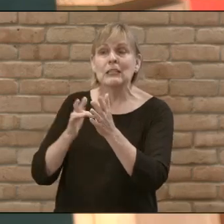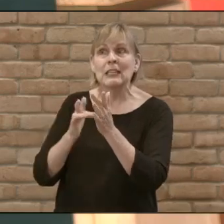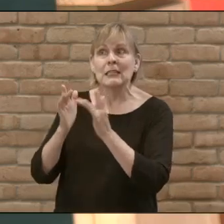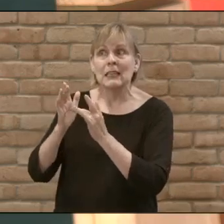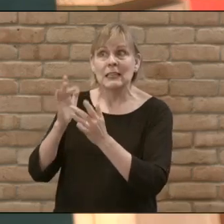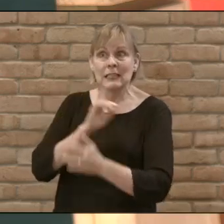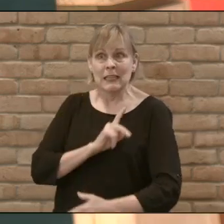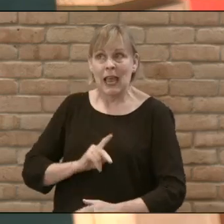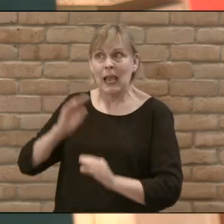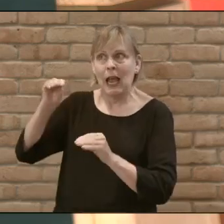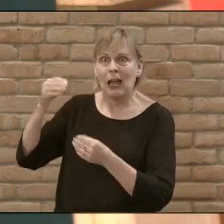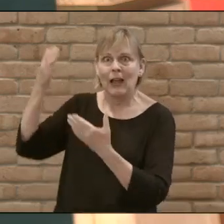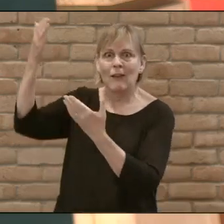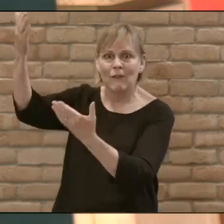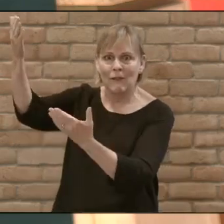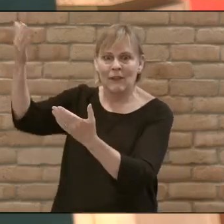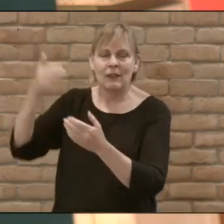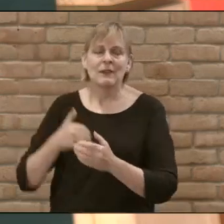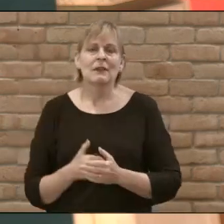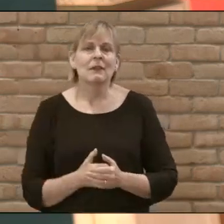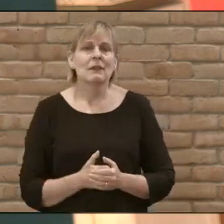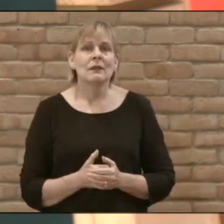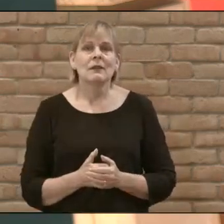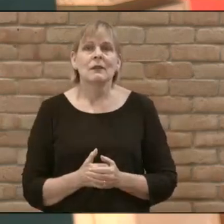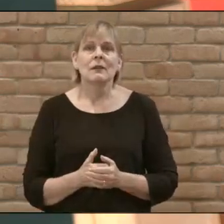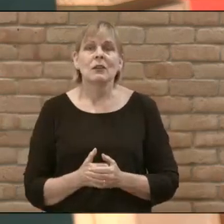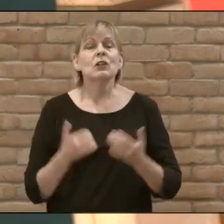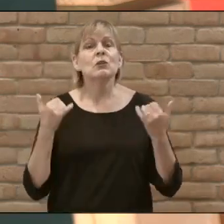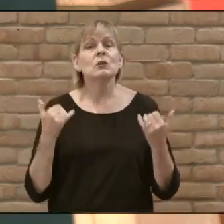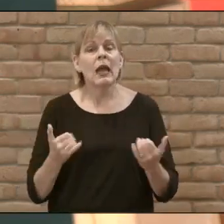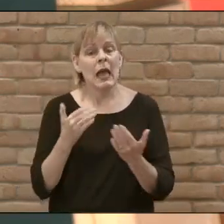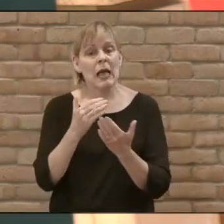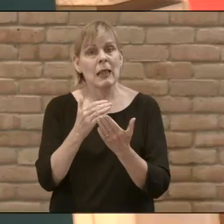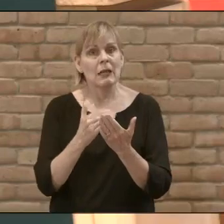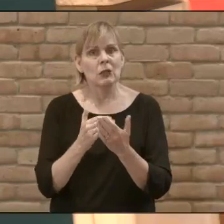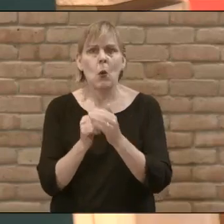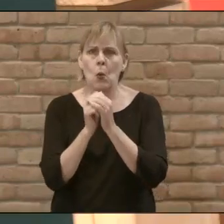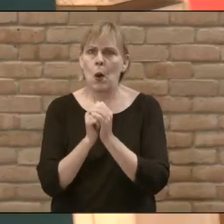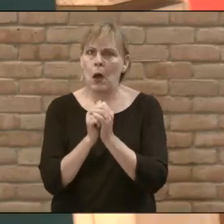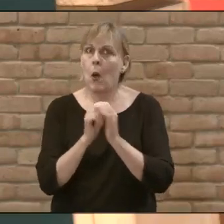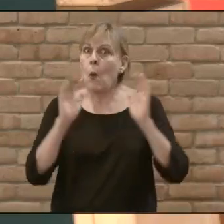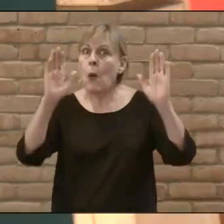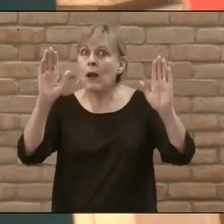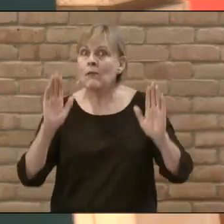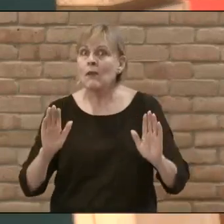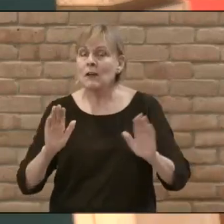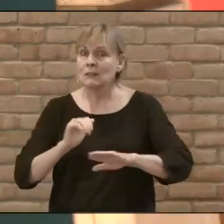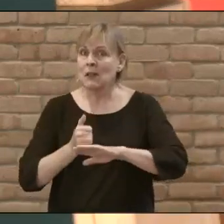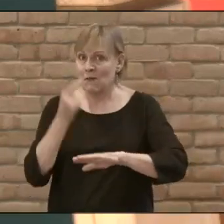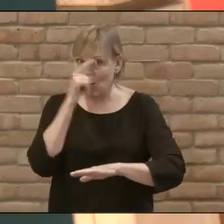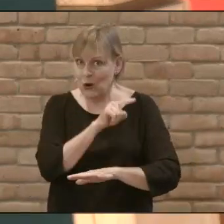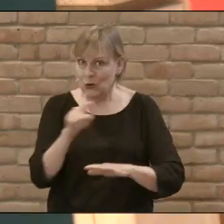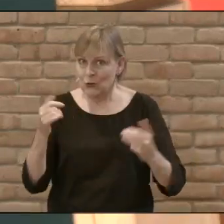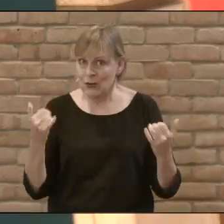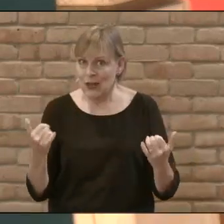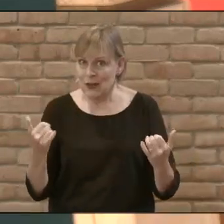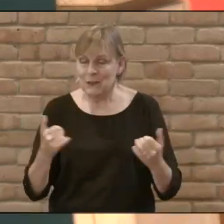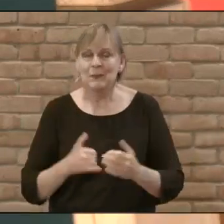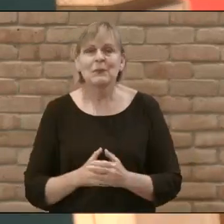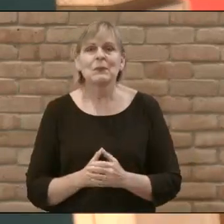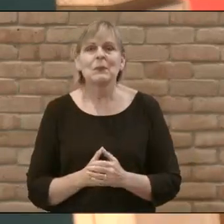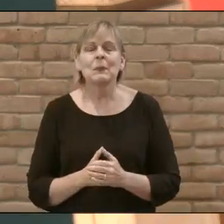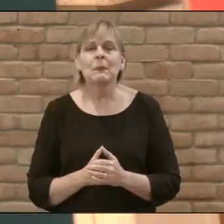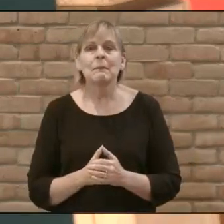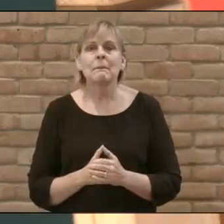our King And we have got an incredible message And worship service lined up for you today It's around